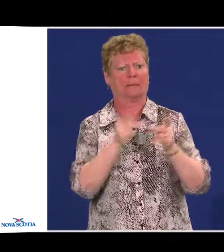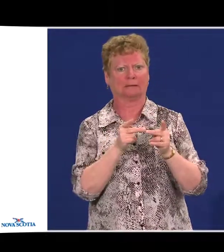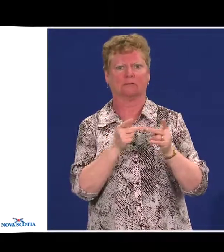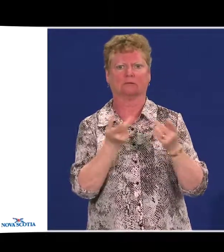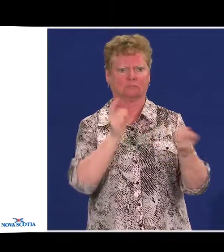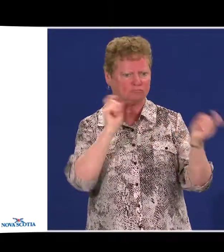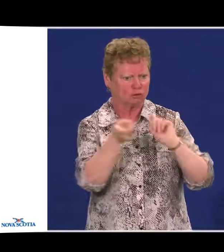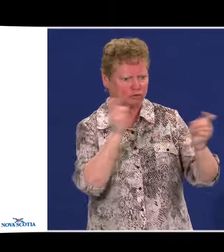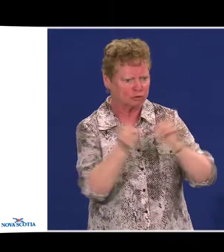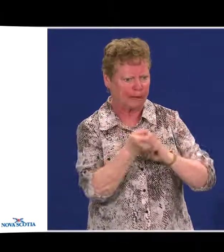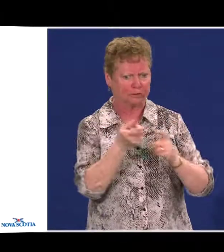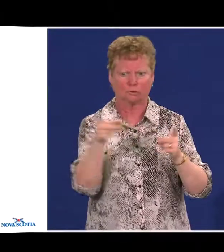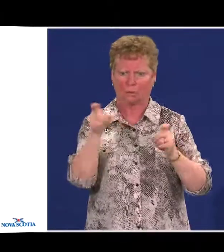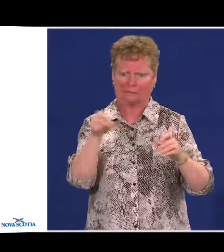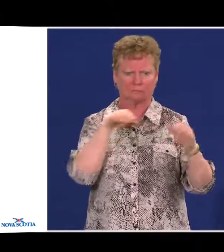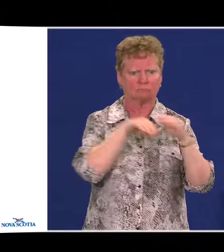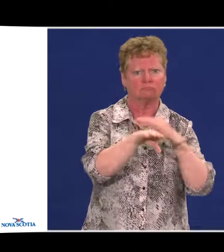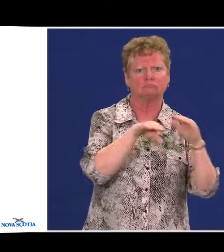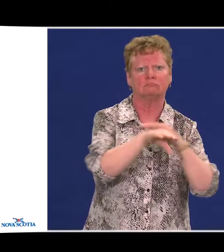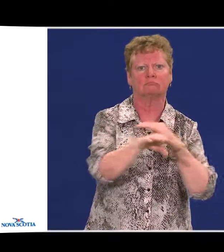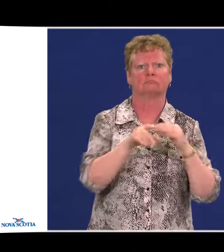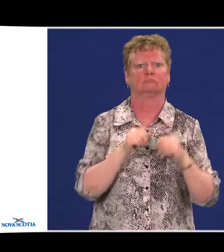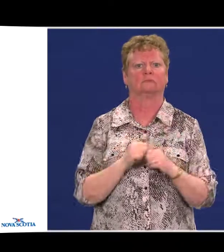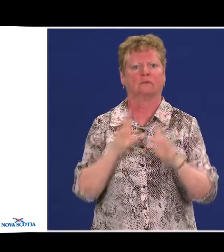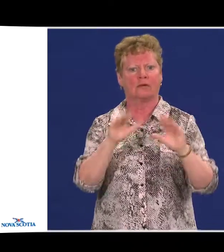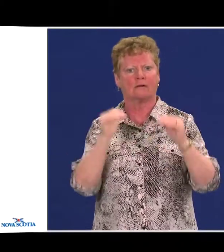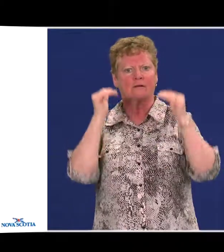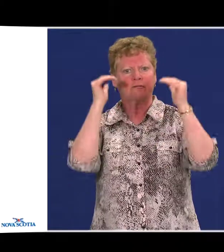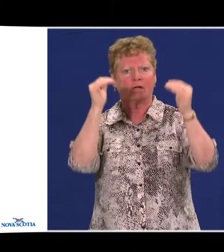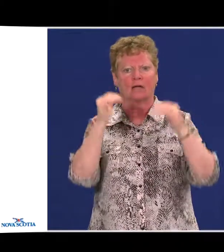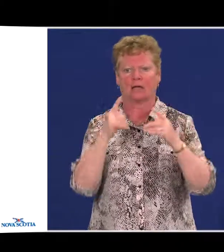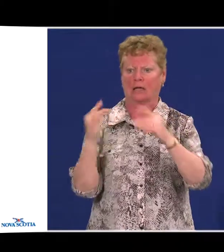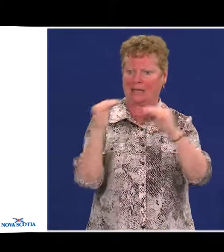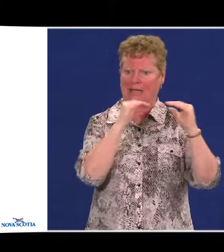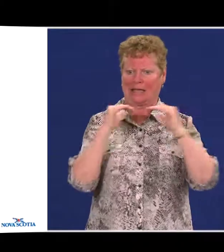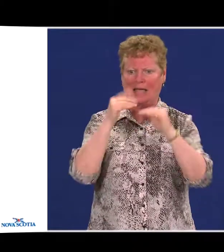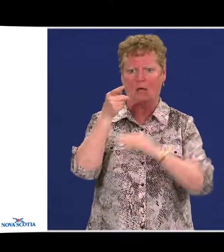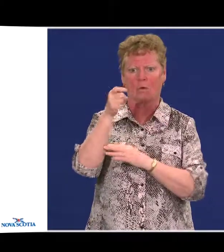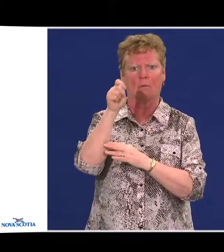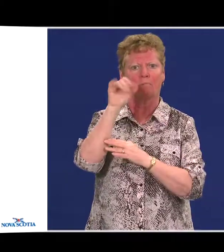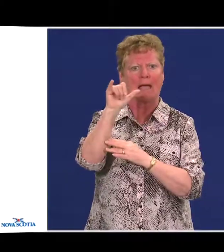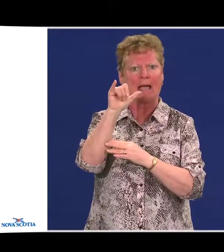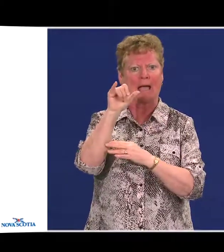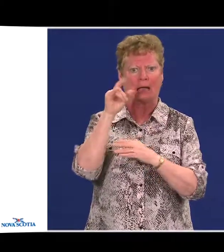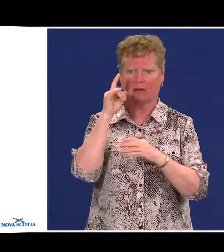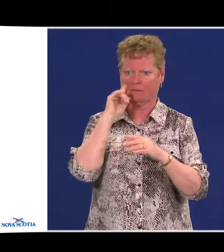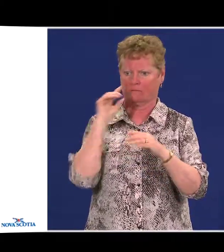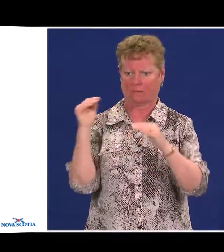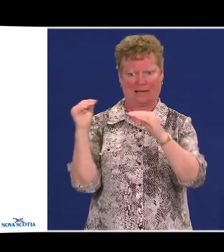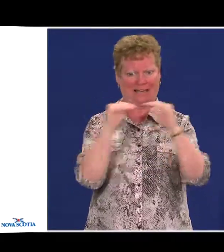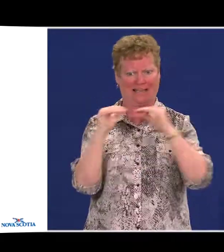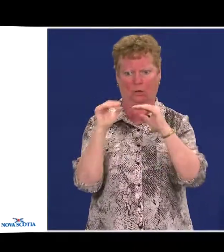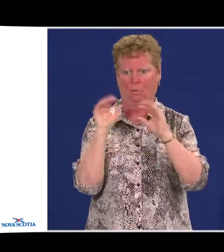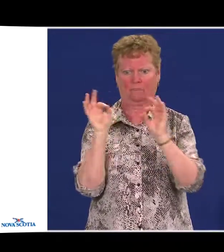for hiring and advancement, equal pay for work of equal value, as well as